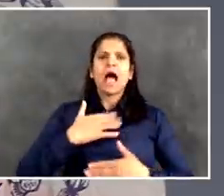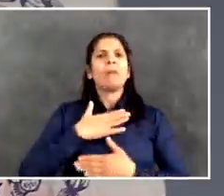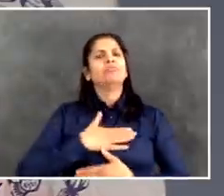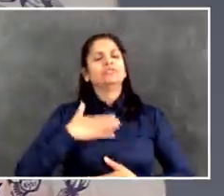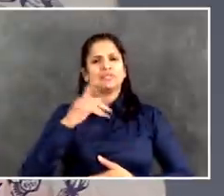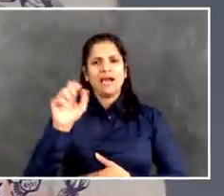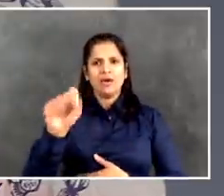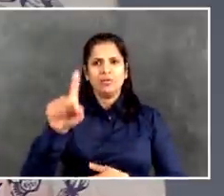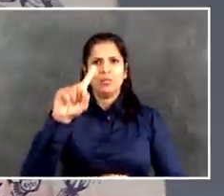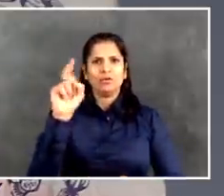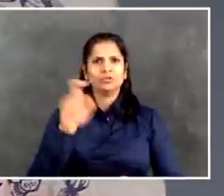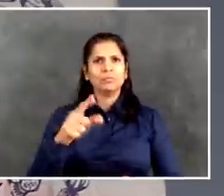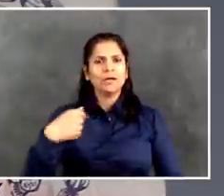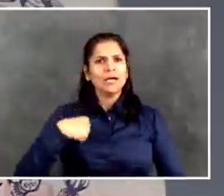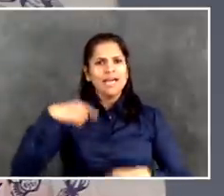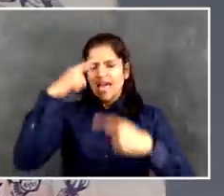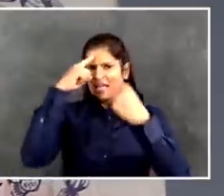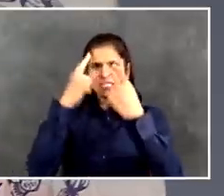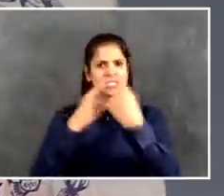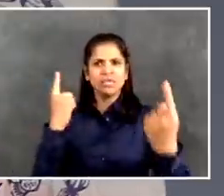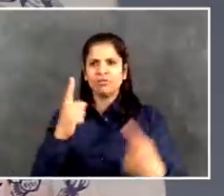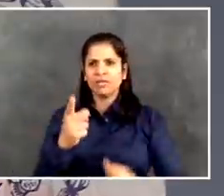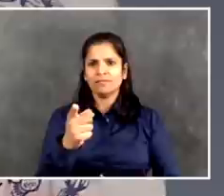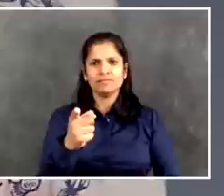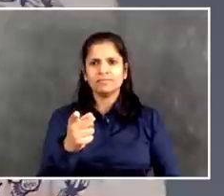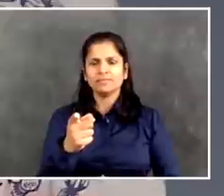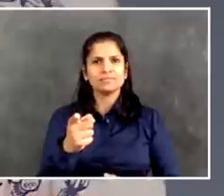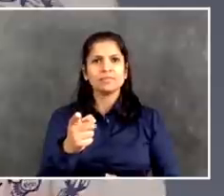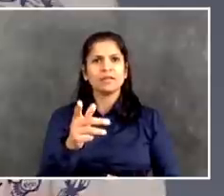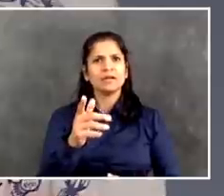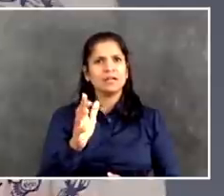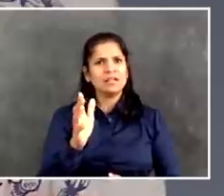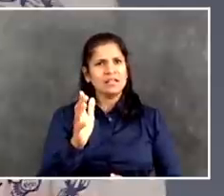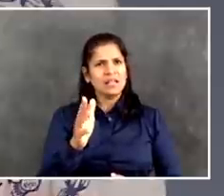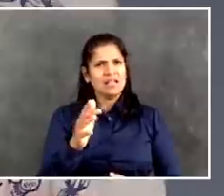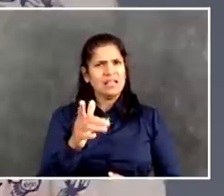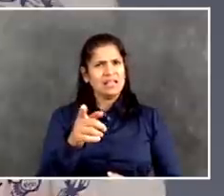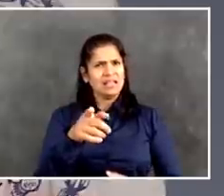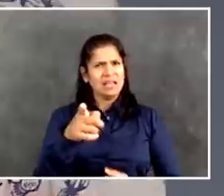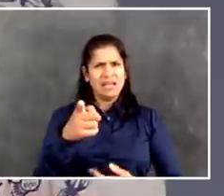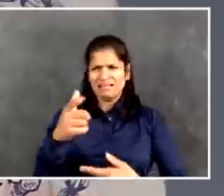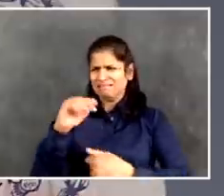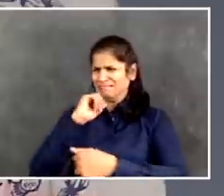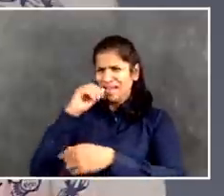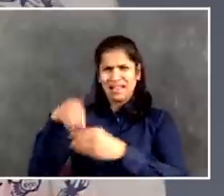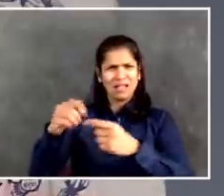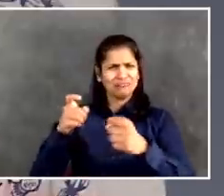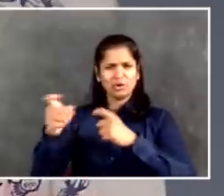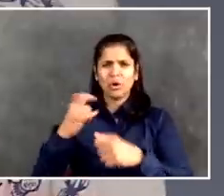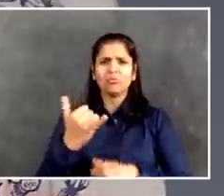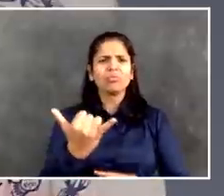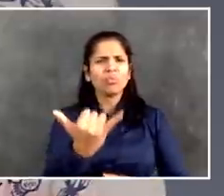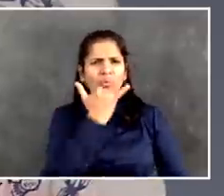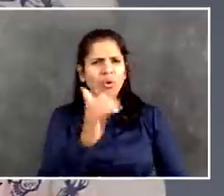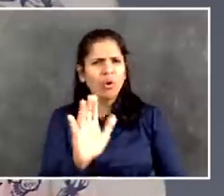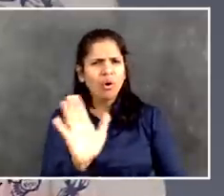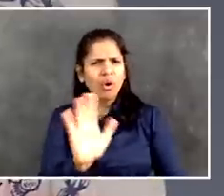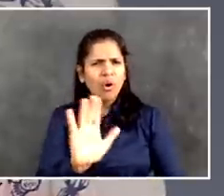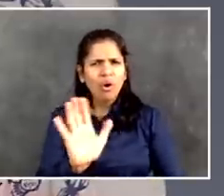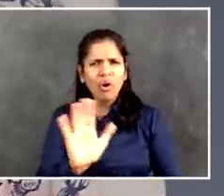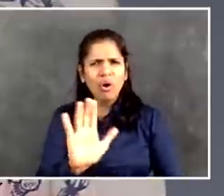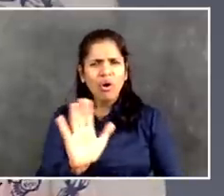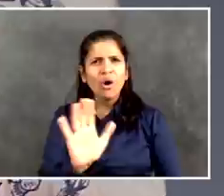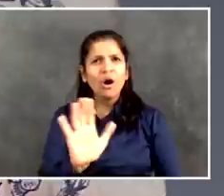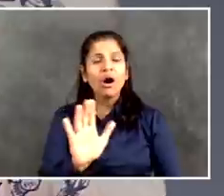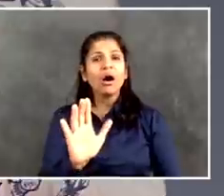that the media looks at situations and tries to portray them in clear and simple terms, but it's